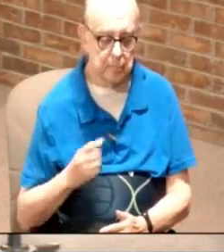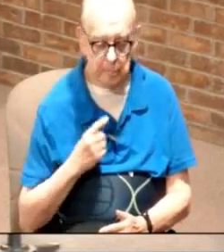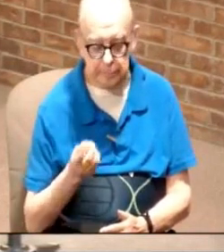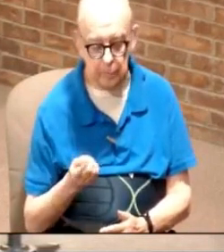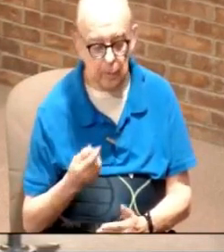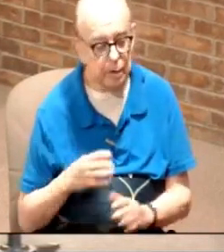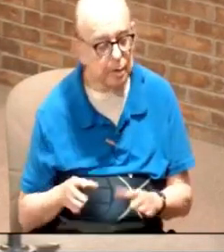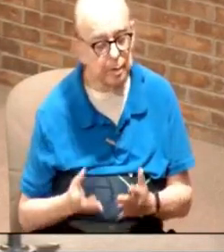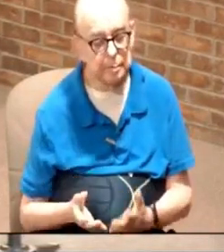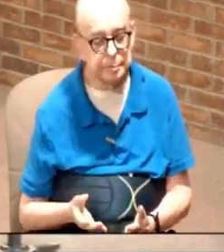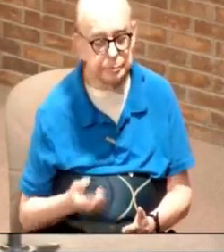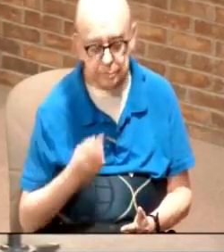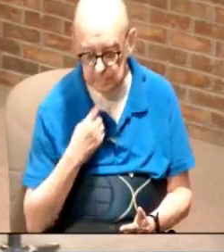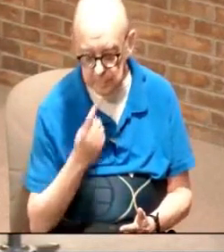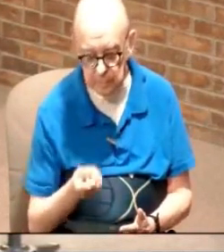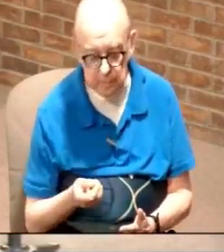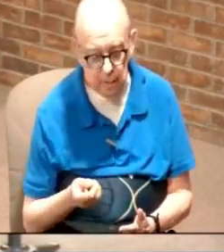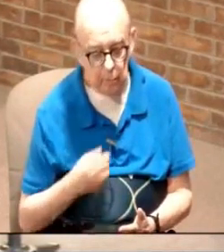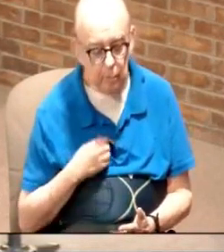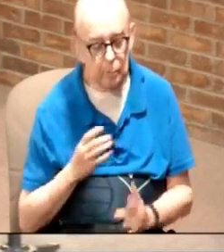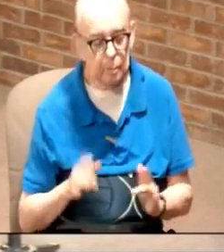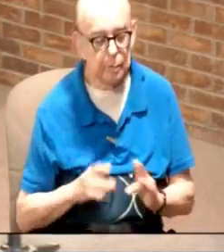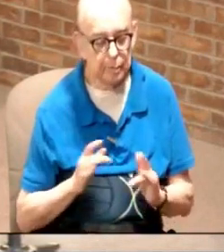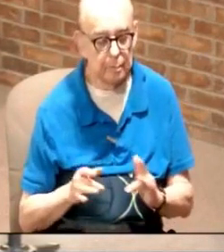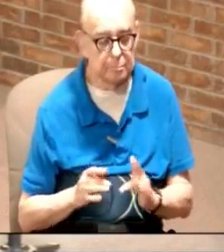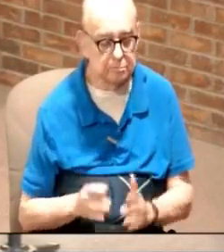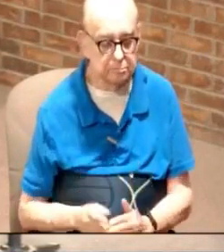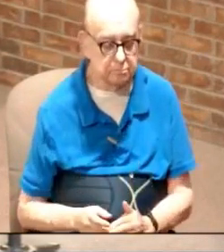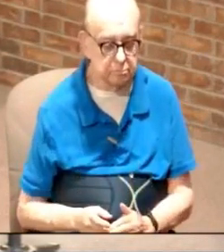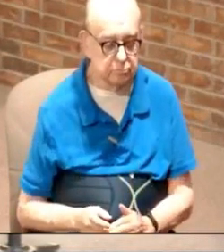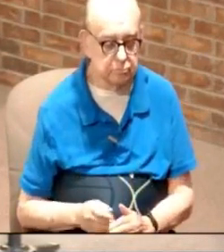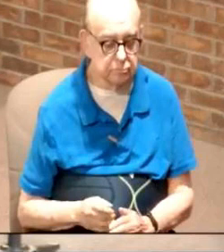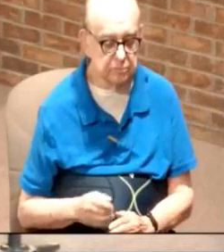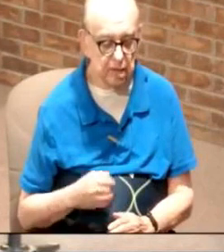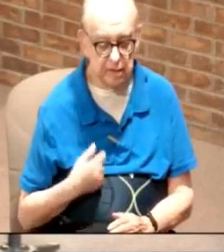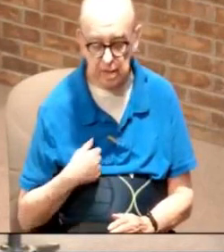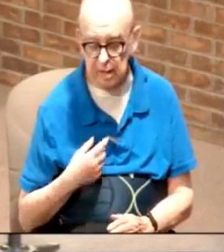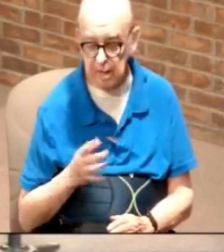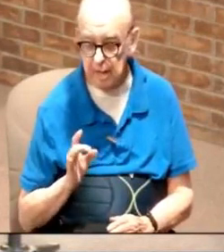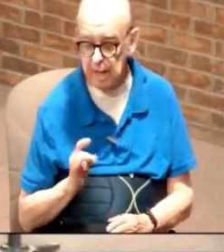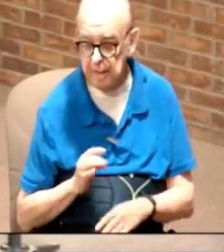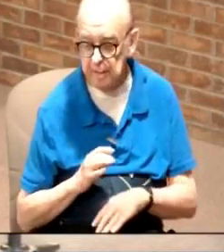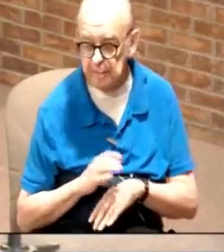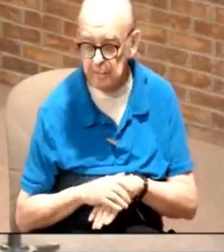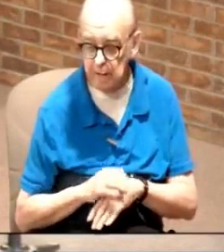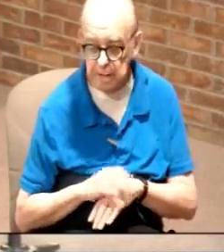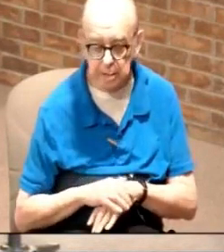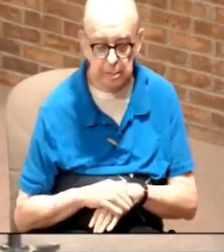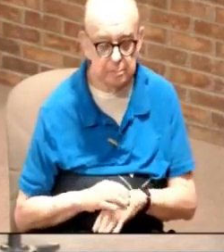okay what are you going to do and I said I'm going to work with computers and this was eighth grade how old was I